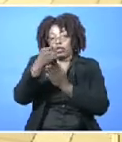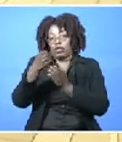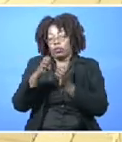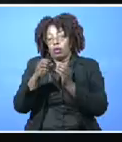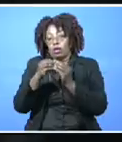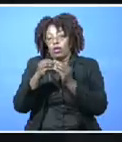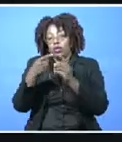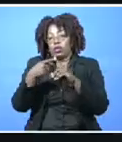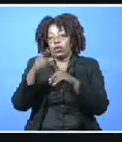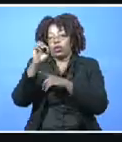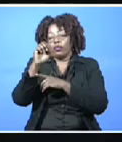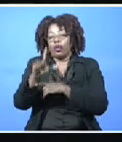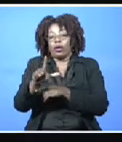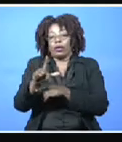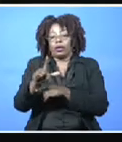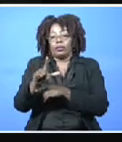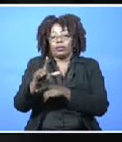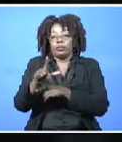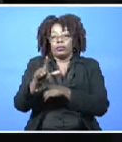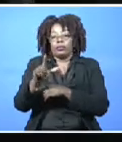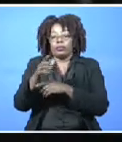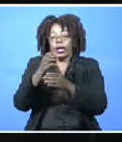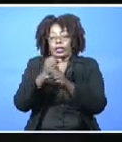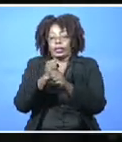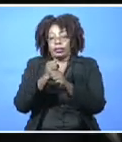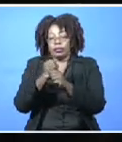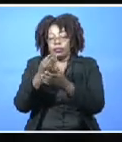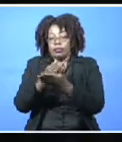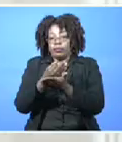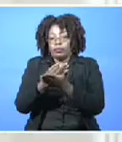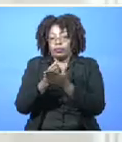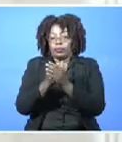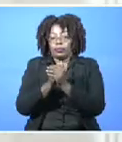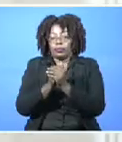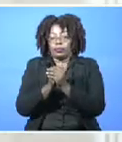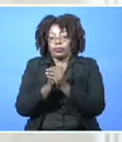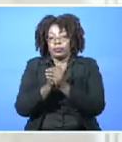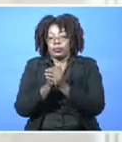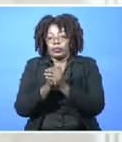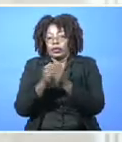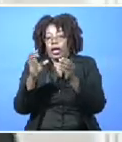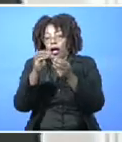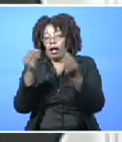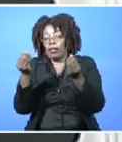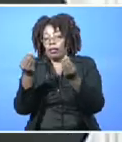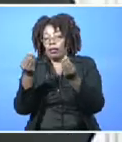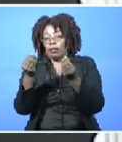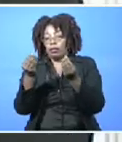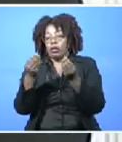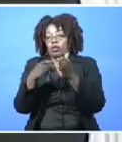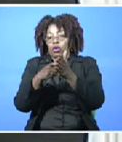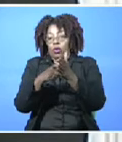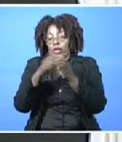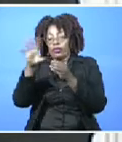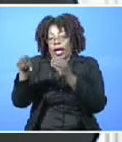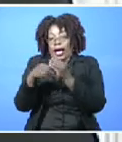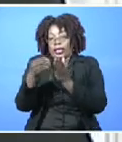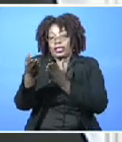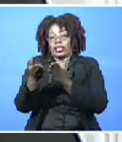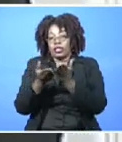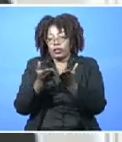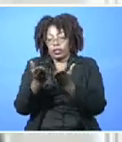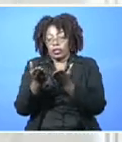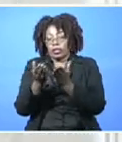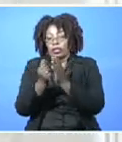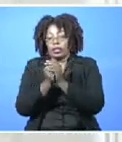mainly Florida trips, and achieve unprecedented revenue. To accept any further requests for added scheduled service due to restrictions